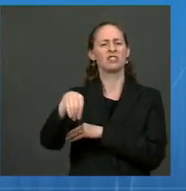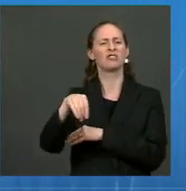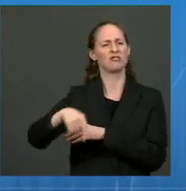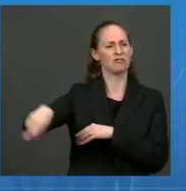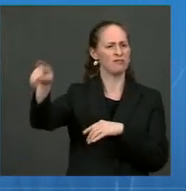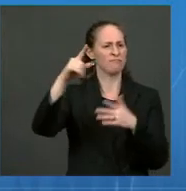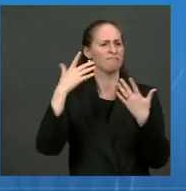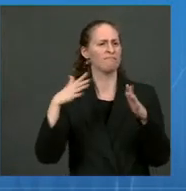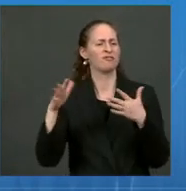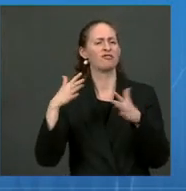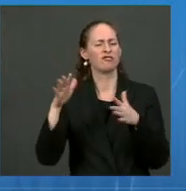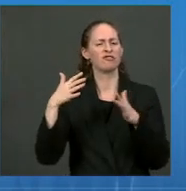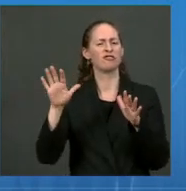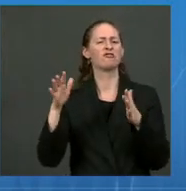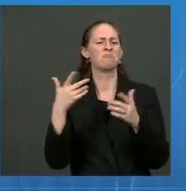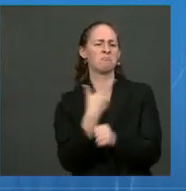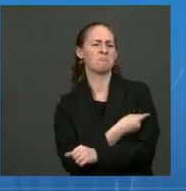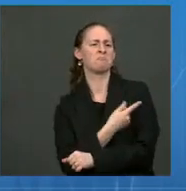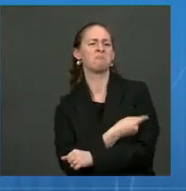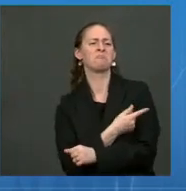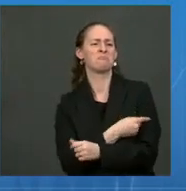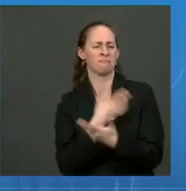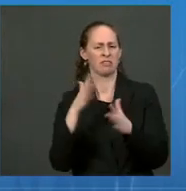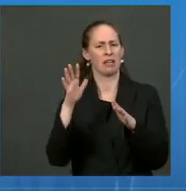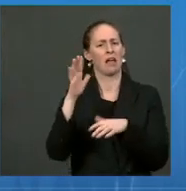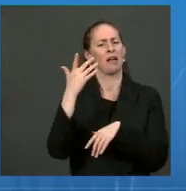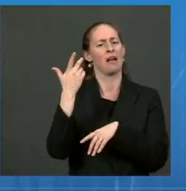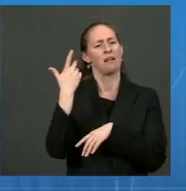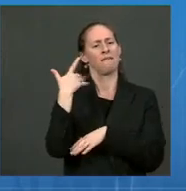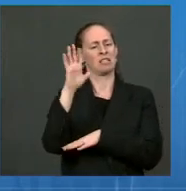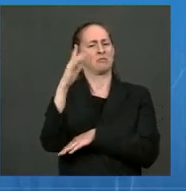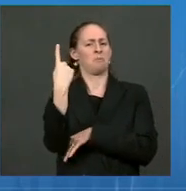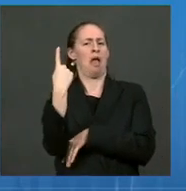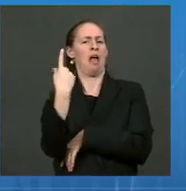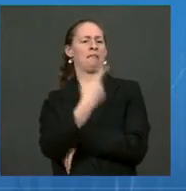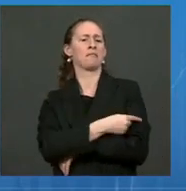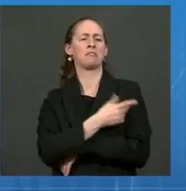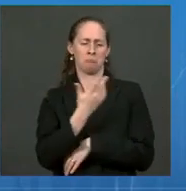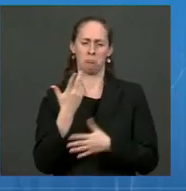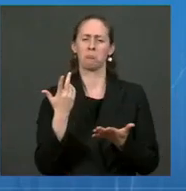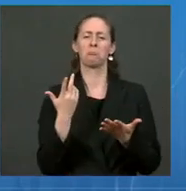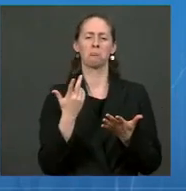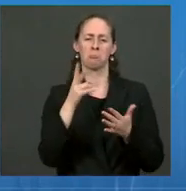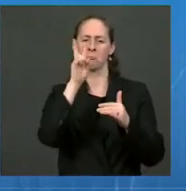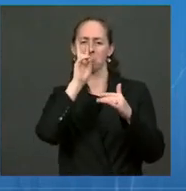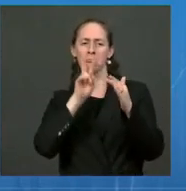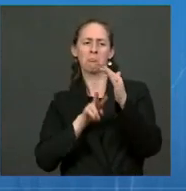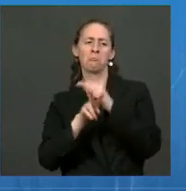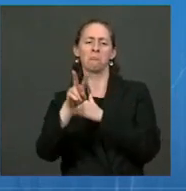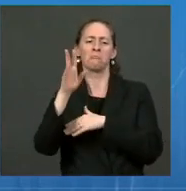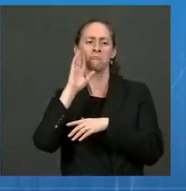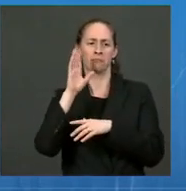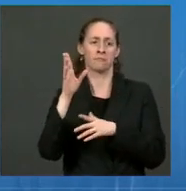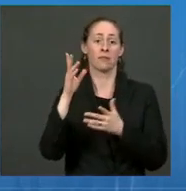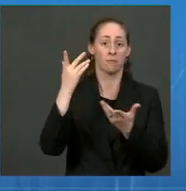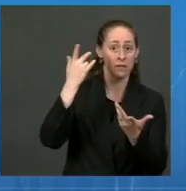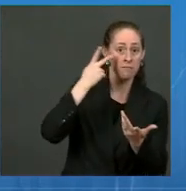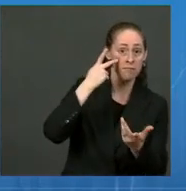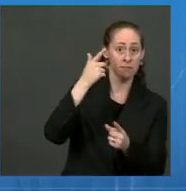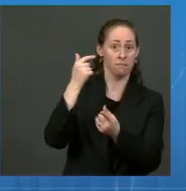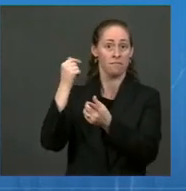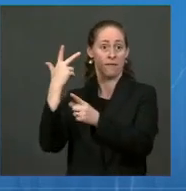18, have at least their first shot. So if the vaccine is authorized and recommended,